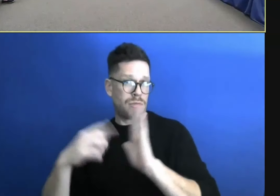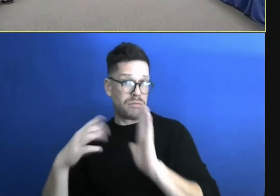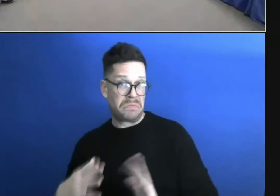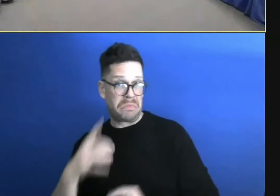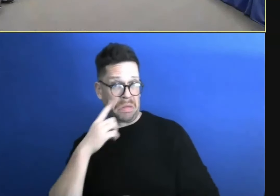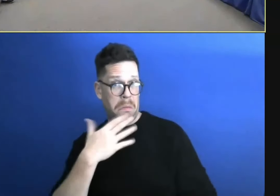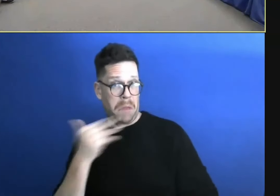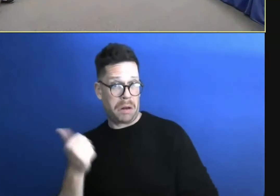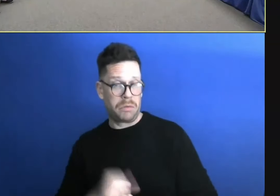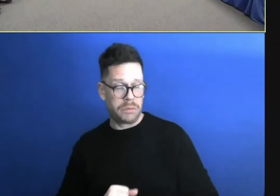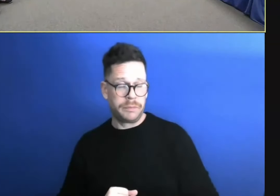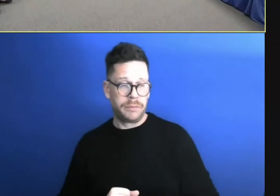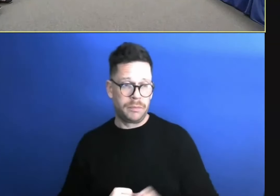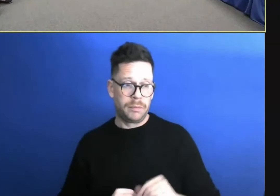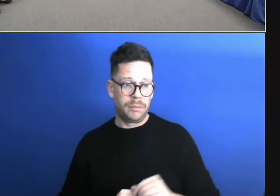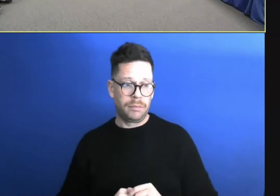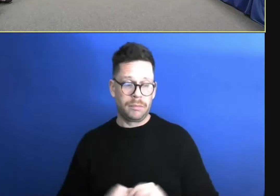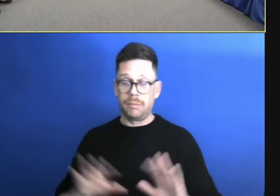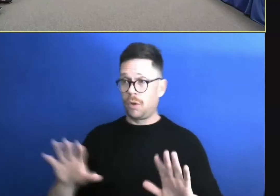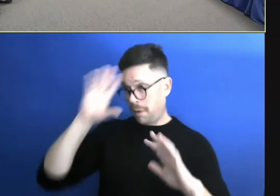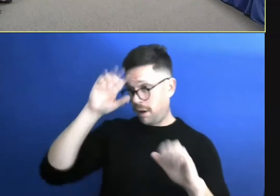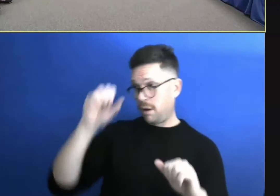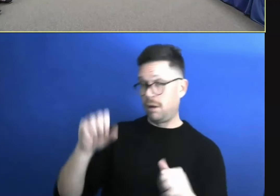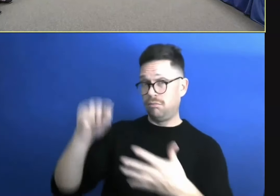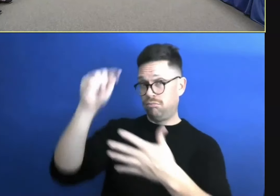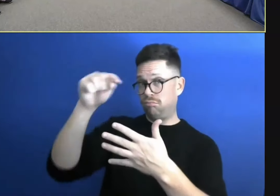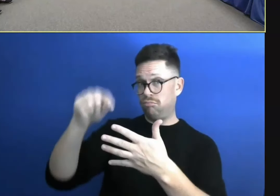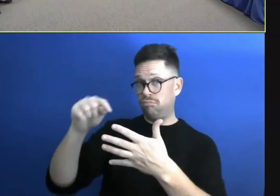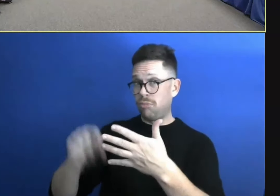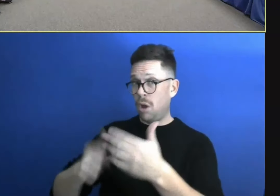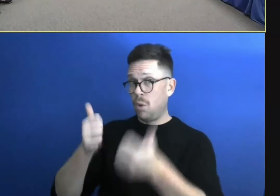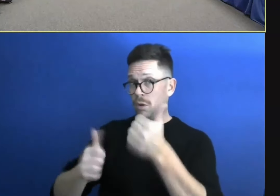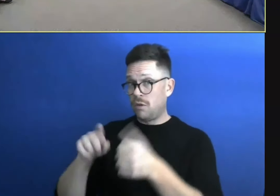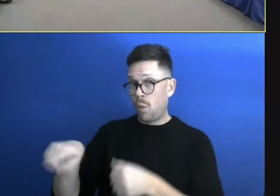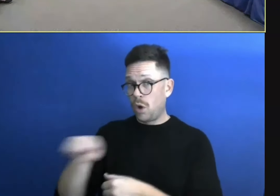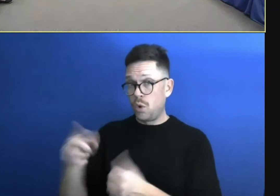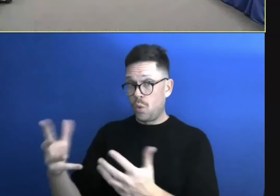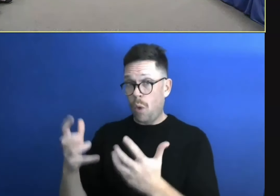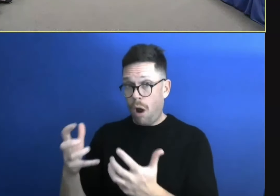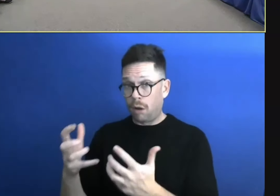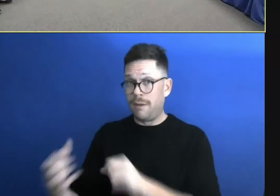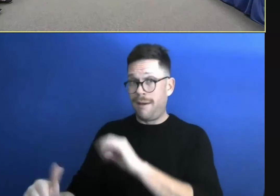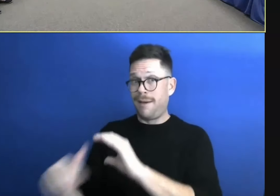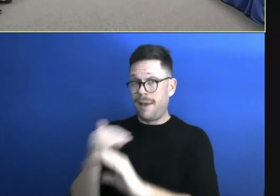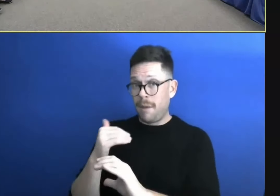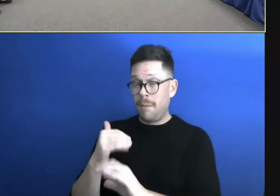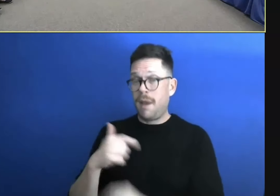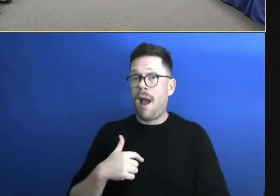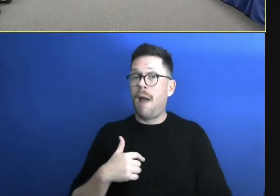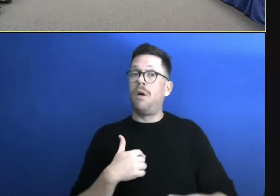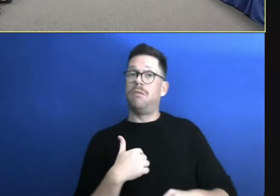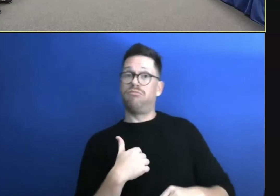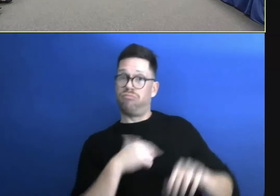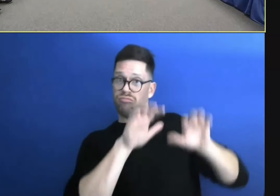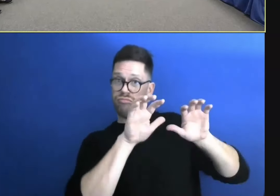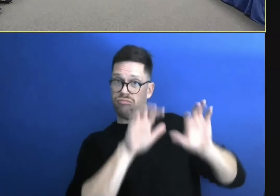So we're looking at, um, like I said, whatever ones you want. You can email me. I can just put letters together. I'm nearly happy. think we're spending.